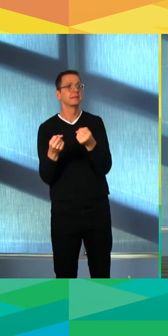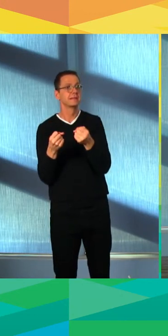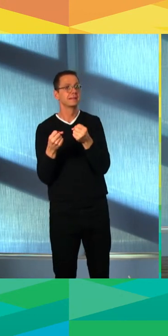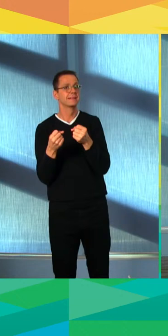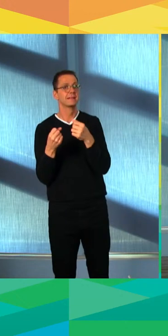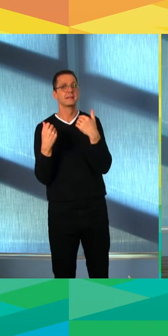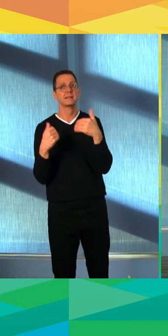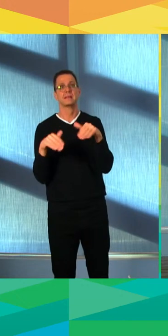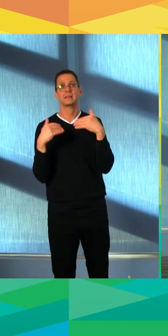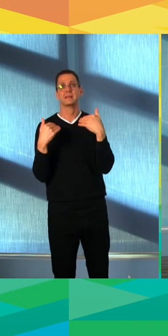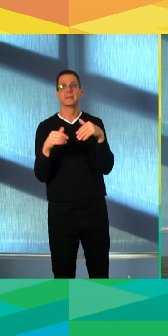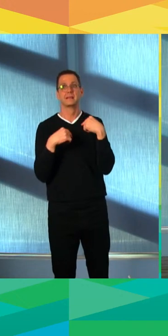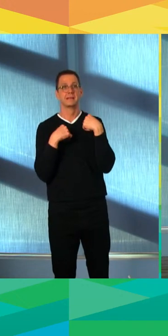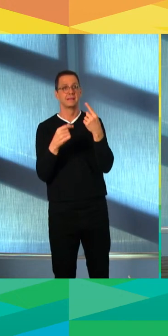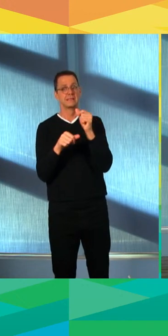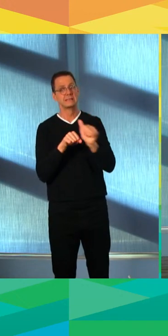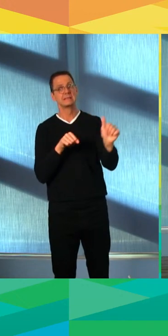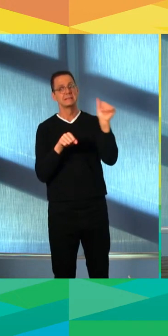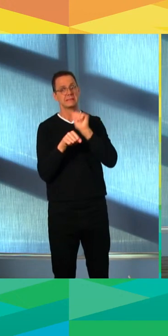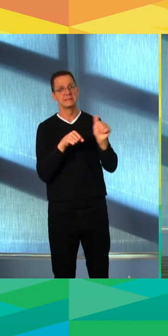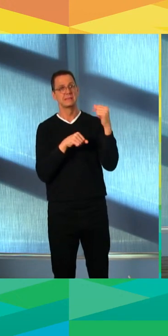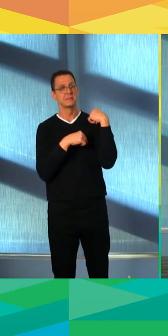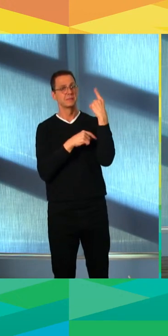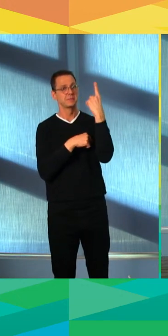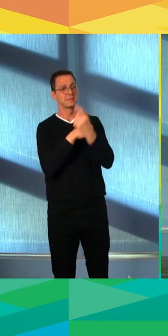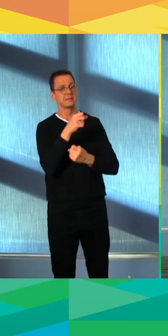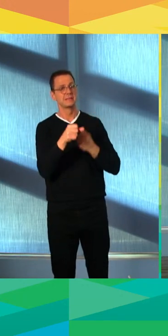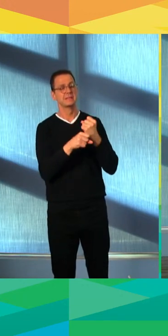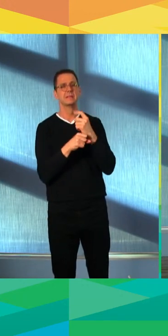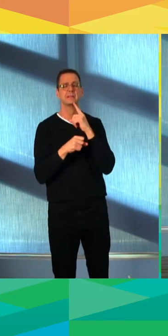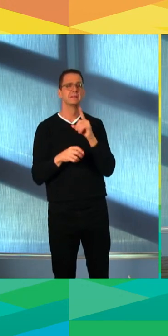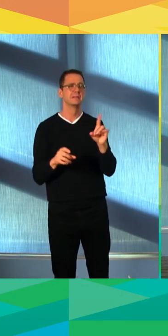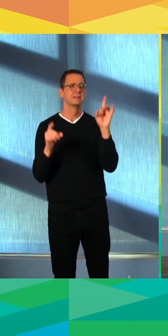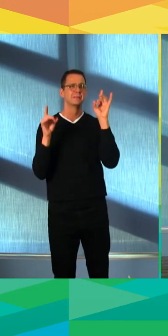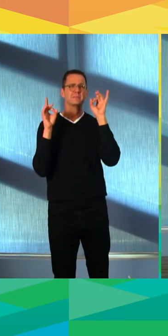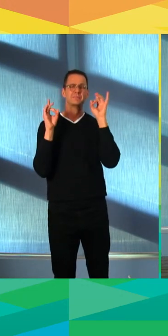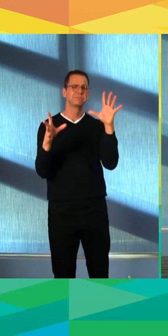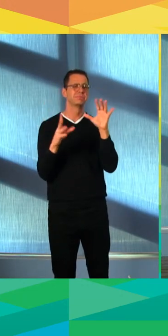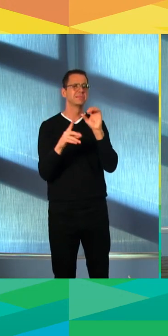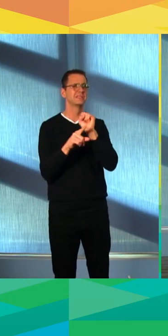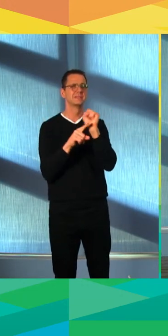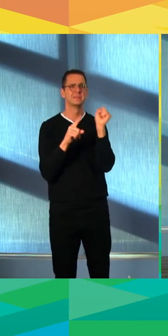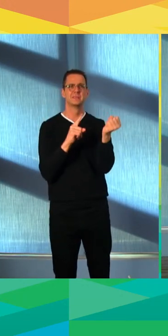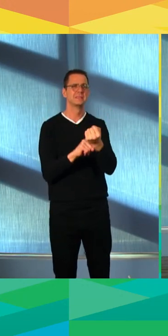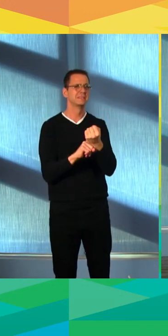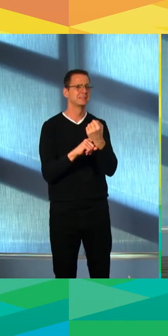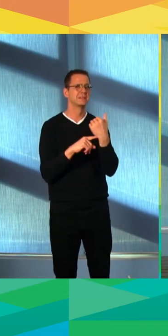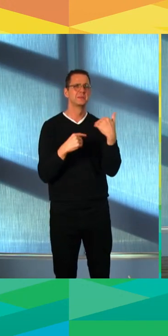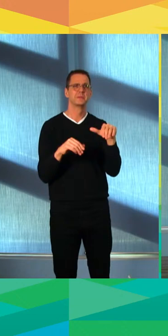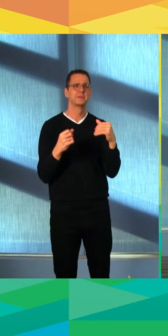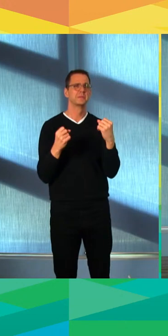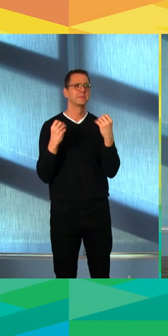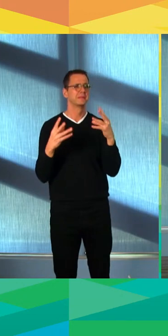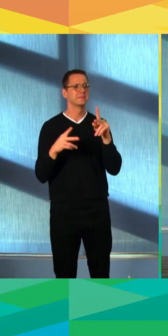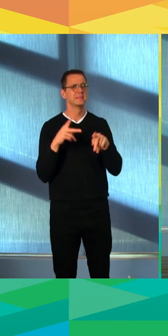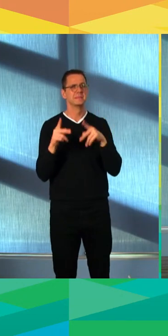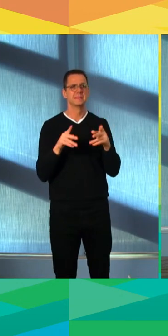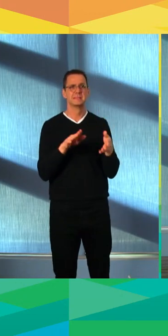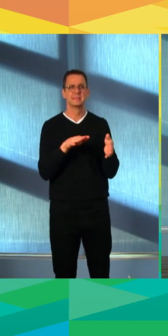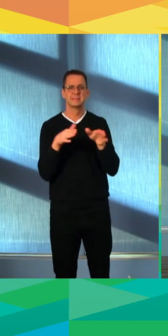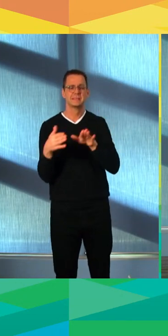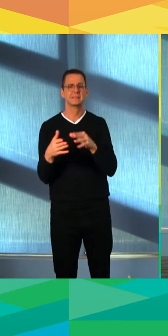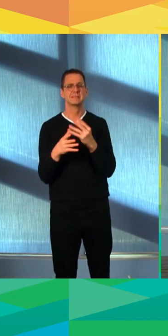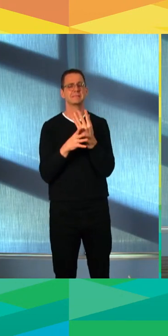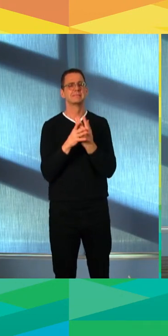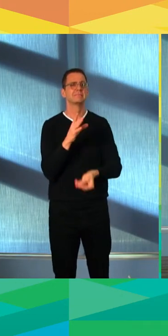in terms of the number of our fellow Edmontonians who have died, despite the